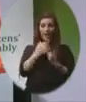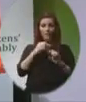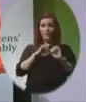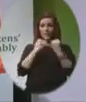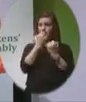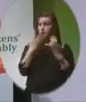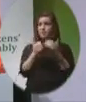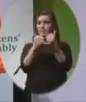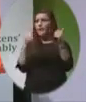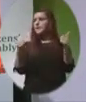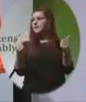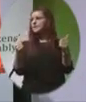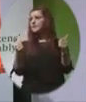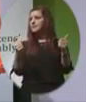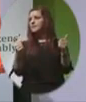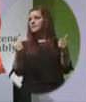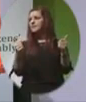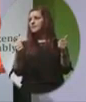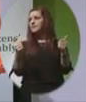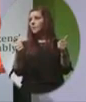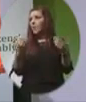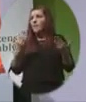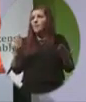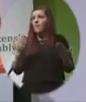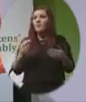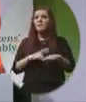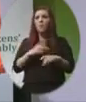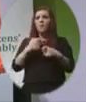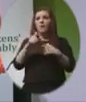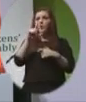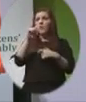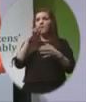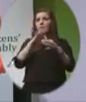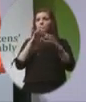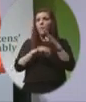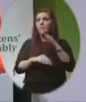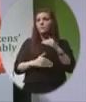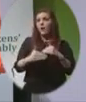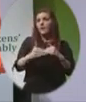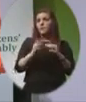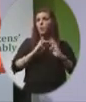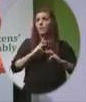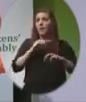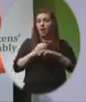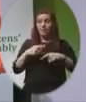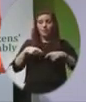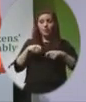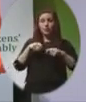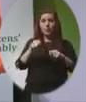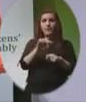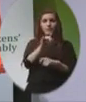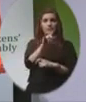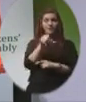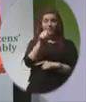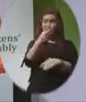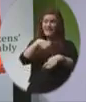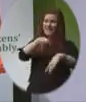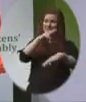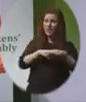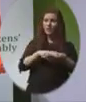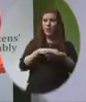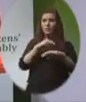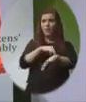On any given night, there are more than 20 homeless pregnant women on the streets of our cities. This national scandal could be resolved and